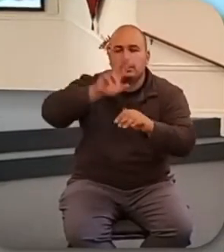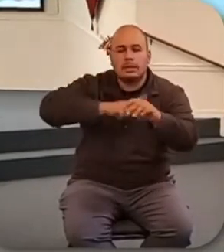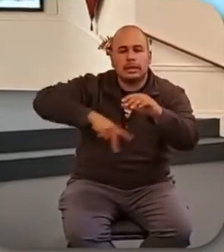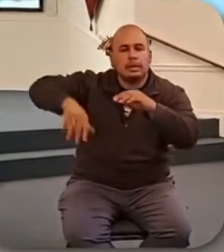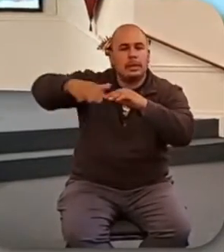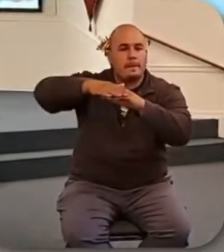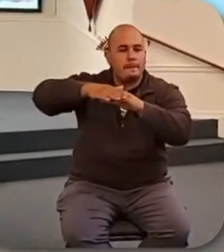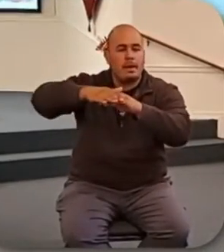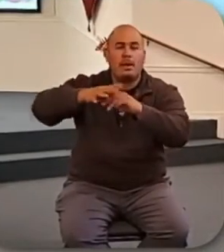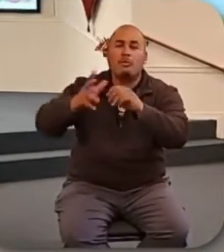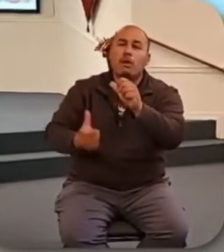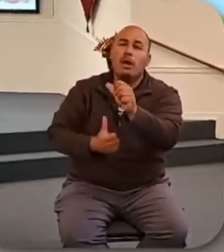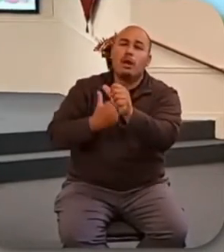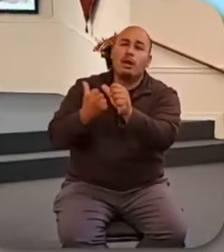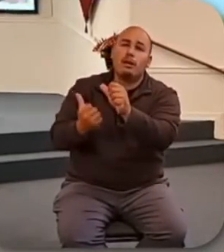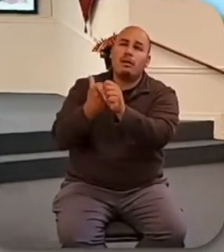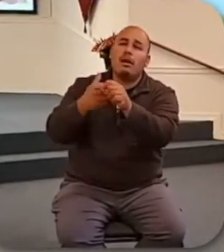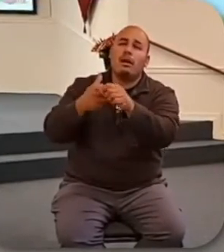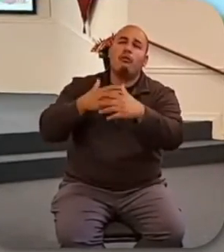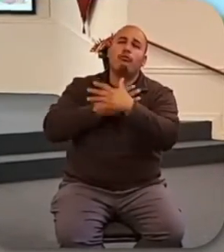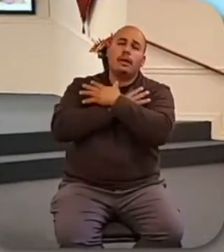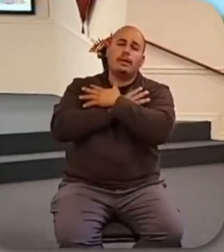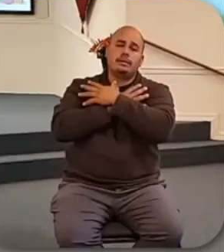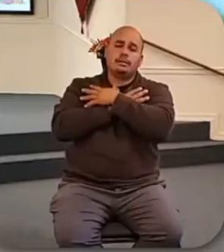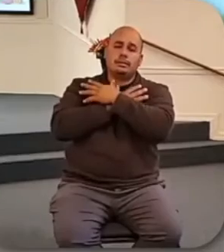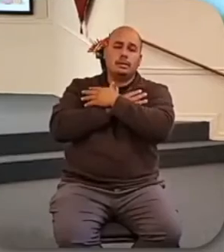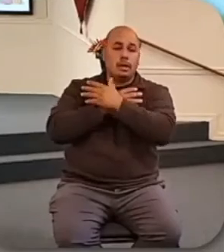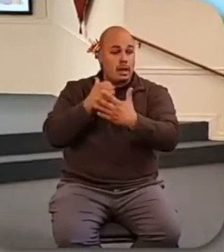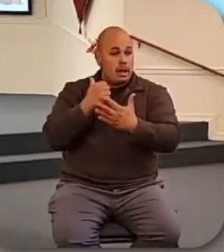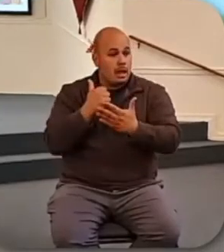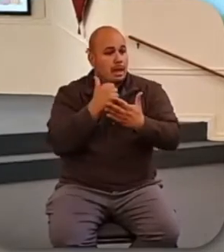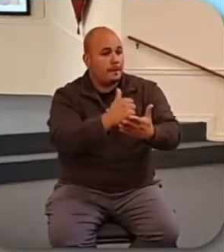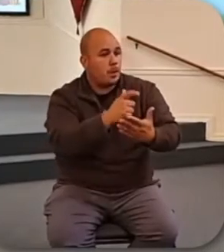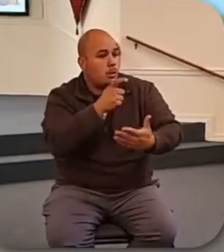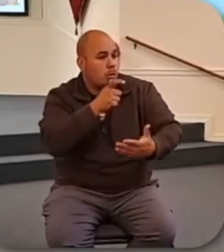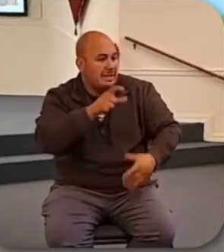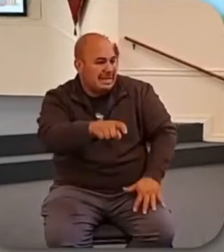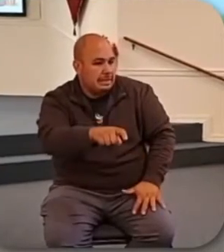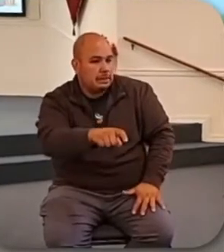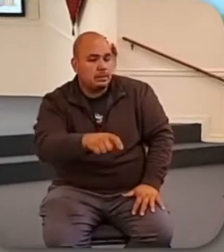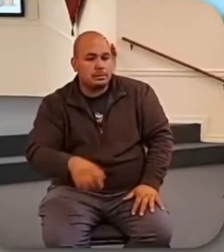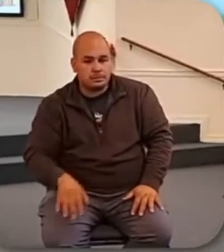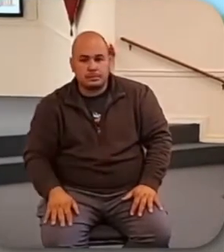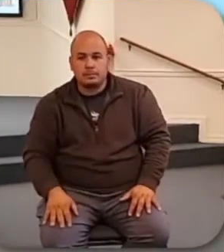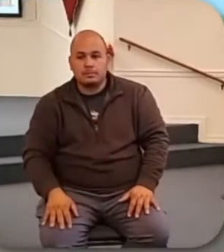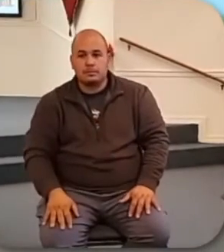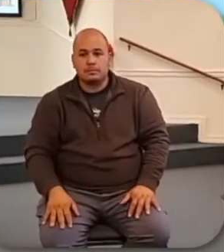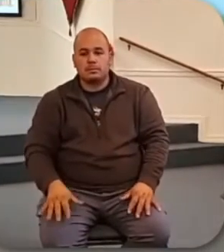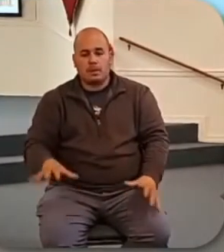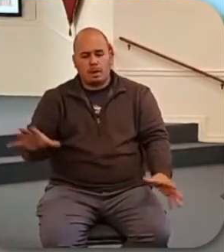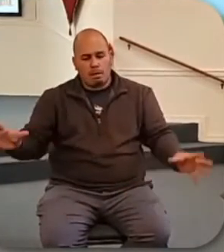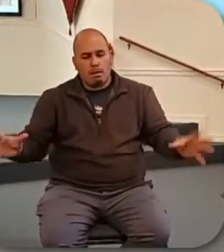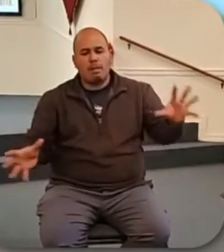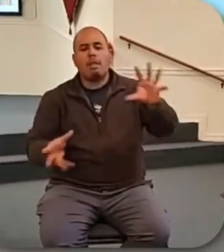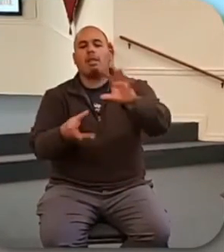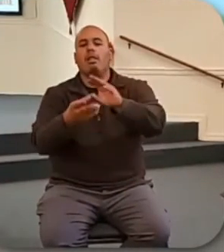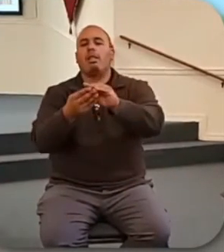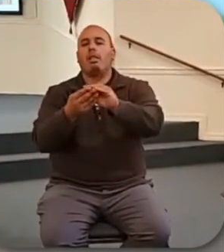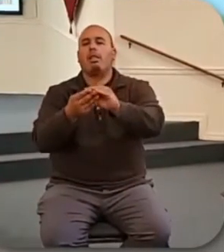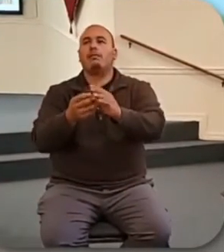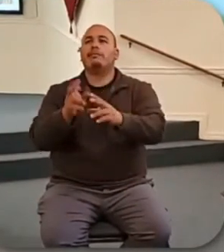run after it and rest in him and help those who are in need. All of this honors God.